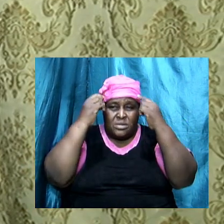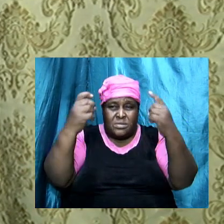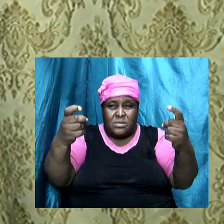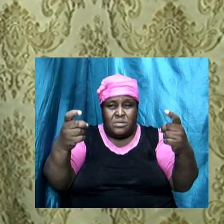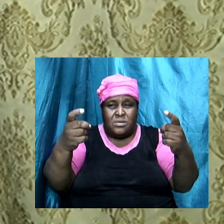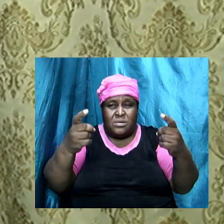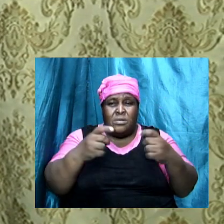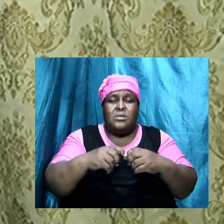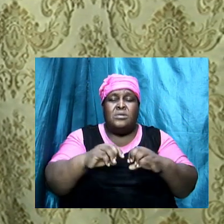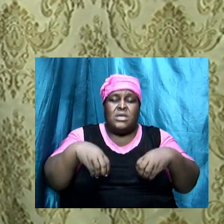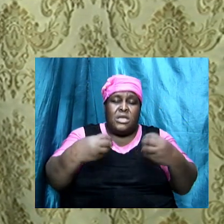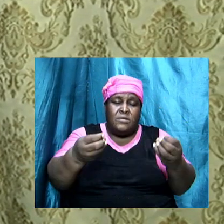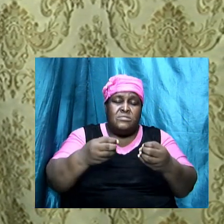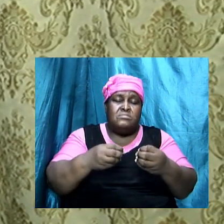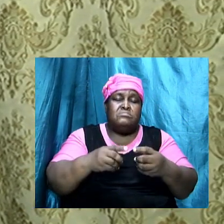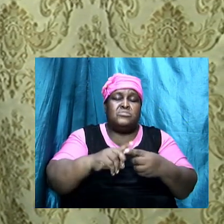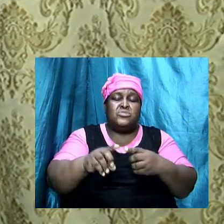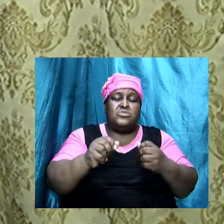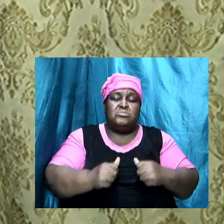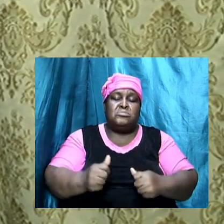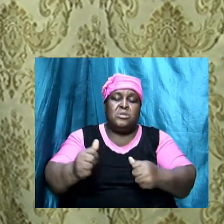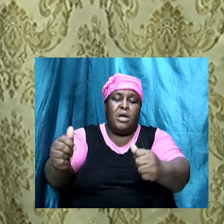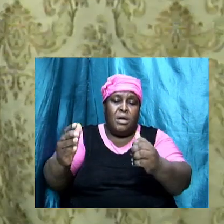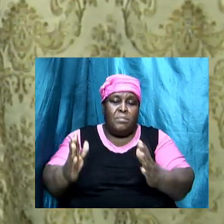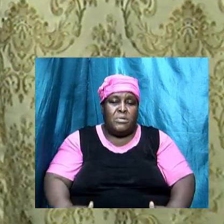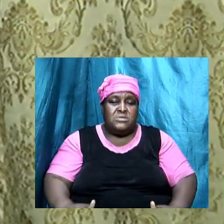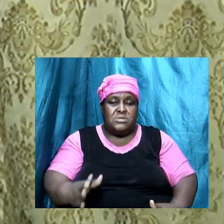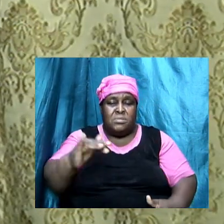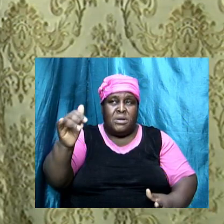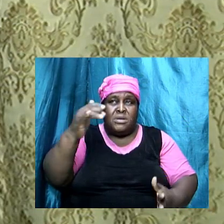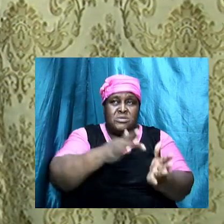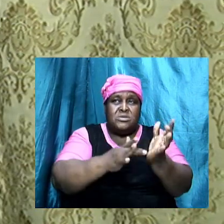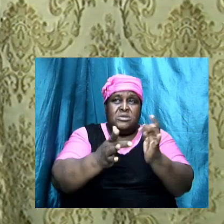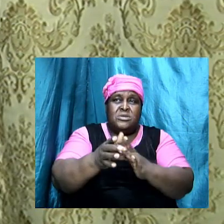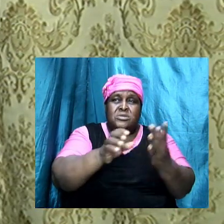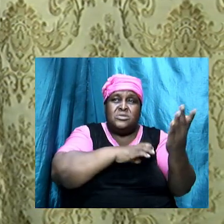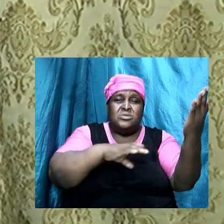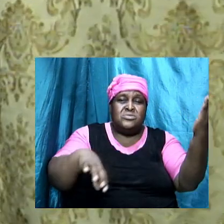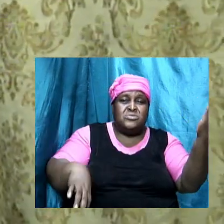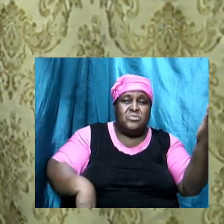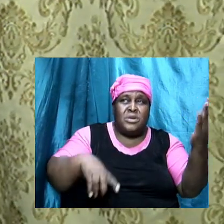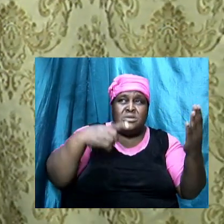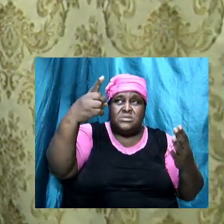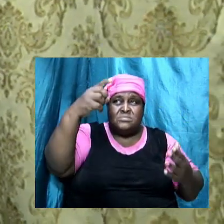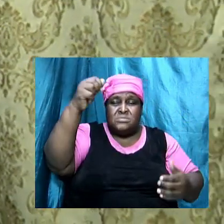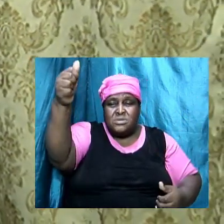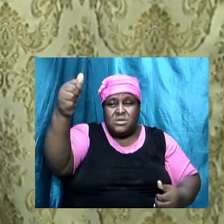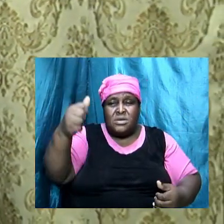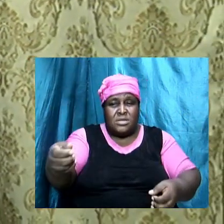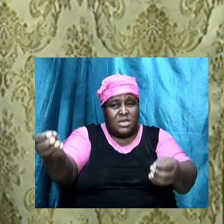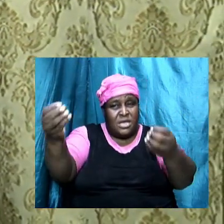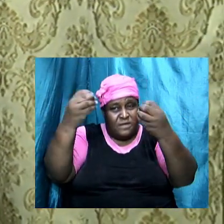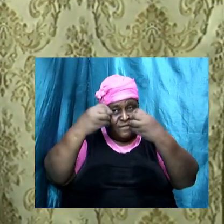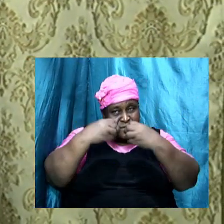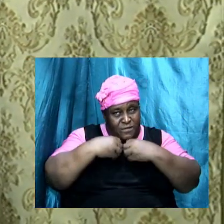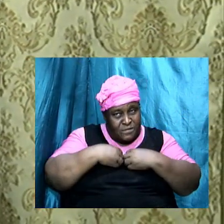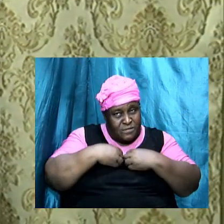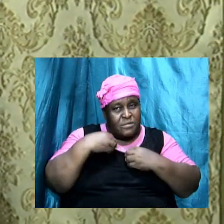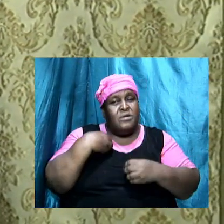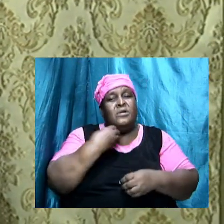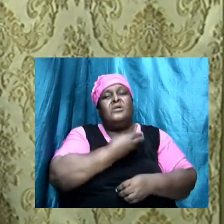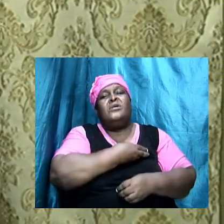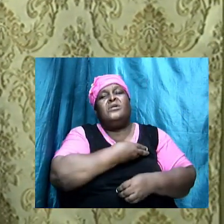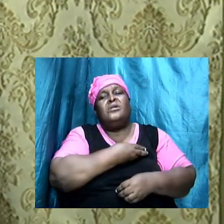apostles by Jesus Christ himself, and continue, amen, to what was given to us by the apostles and by